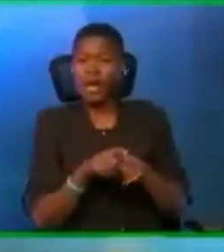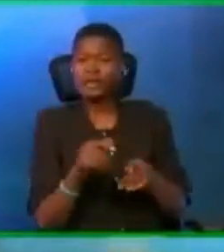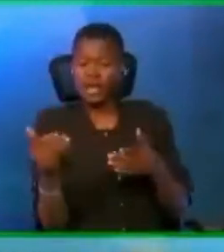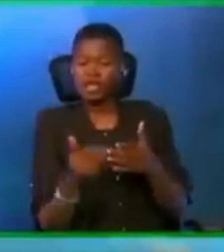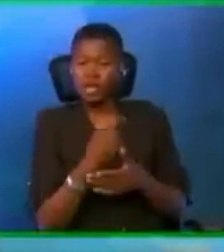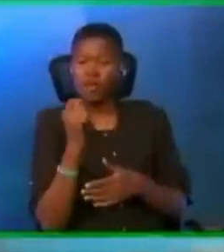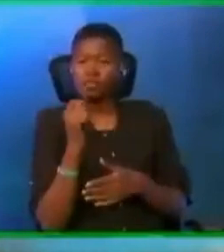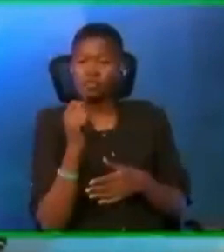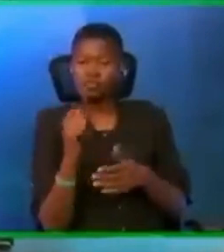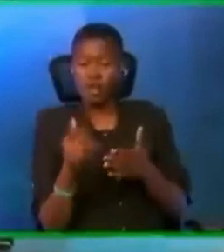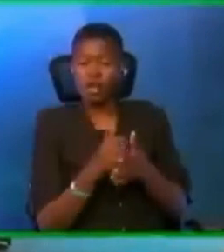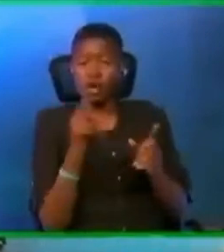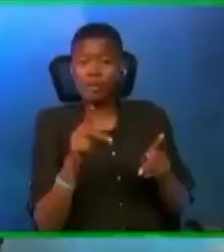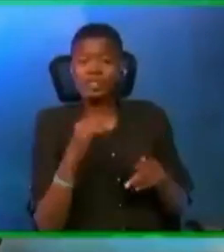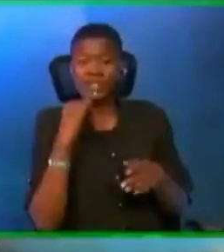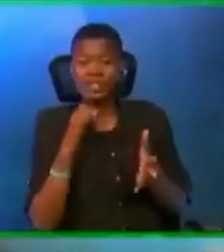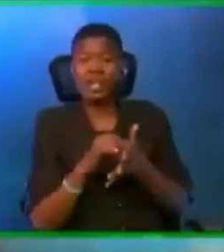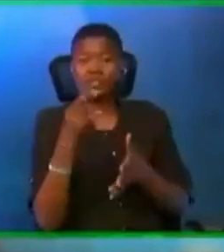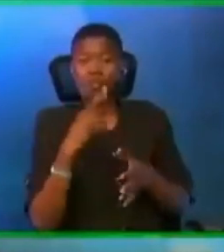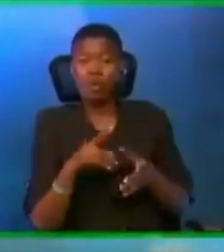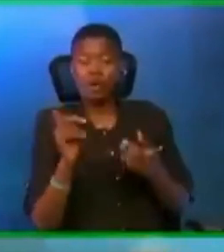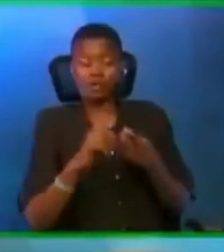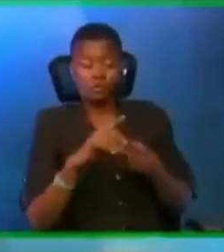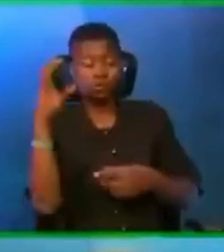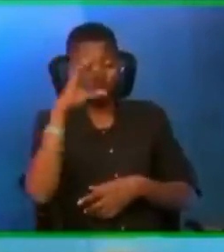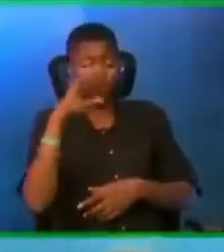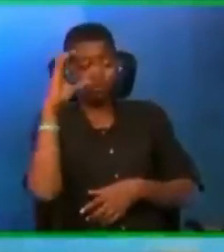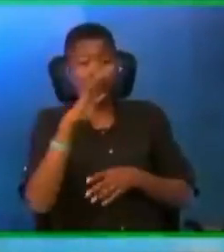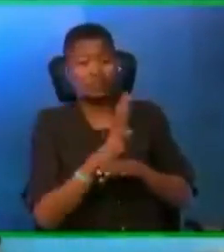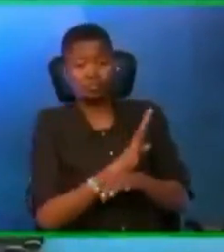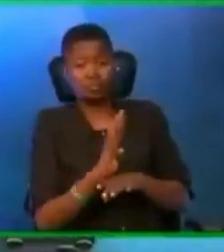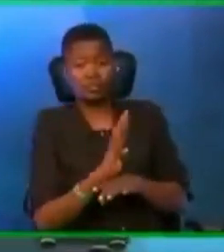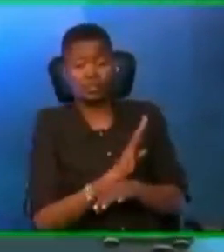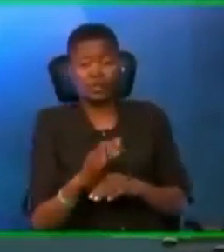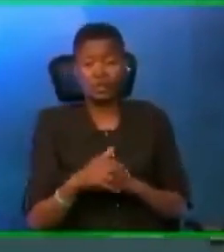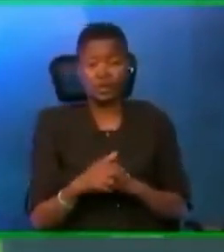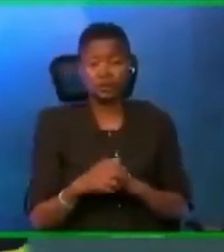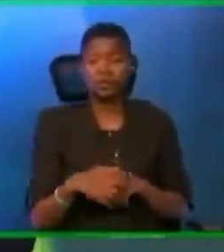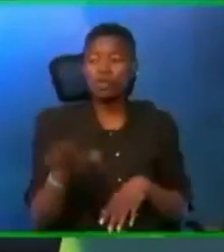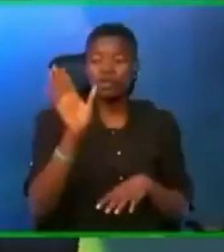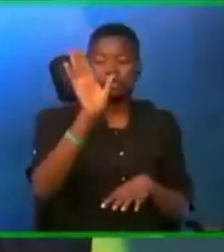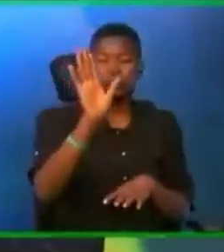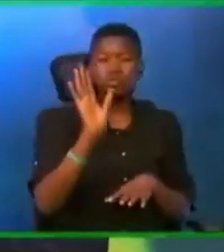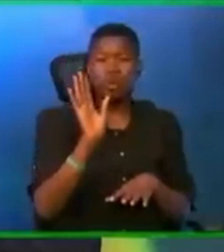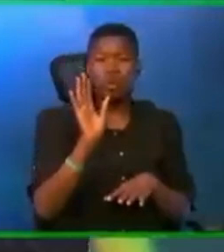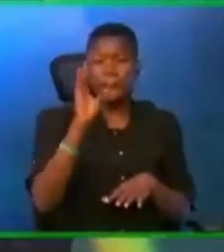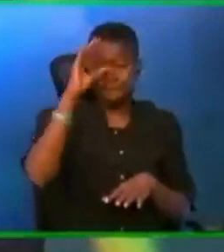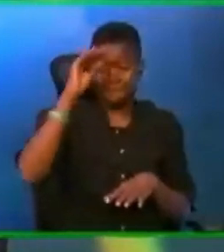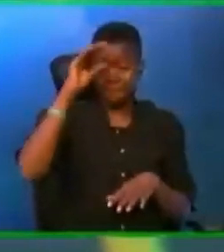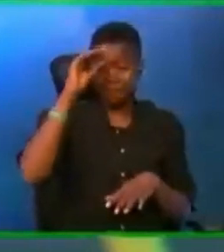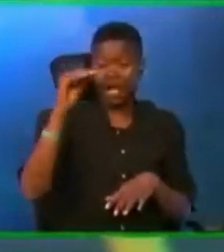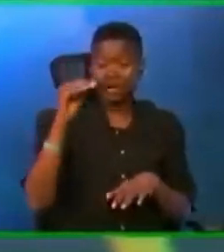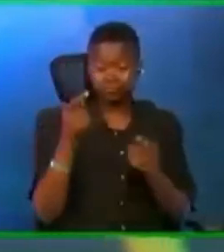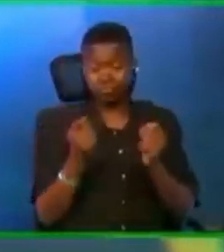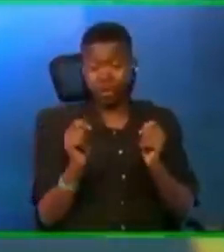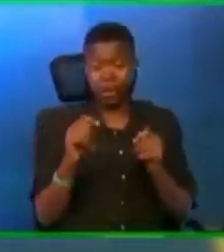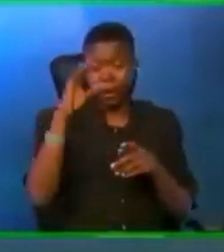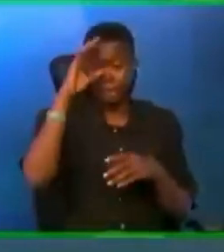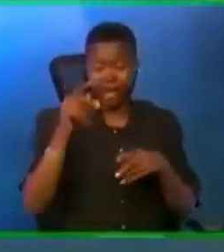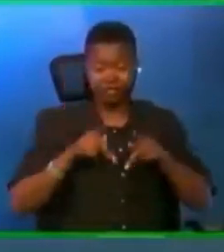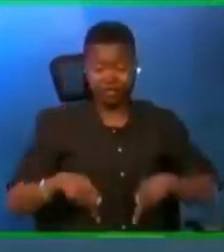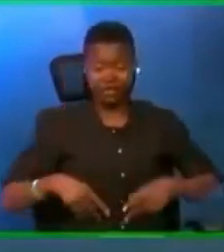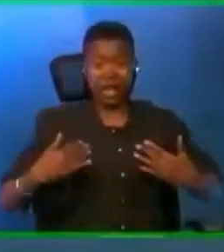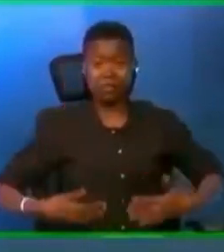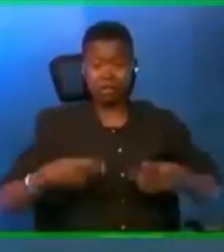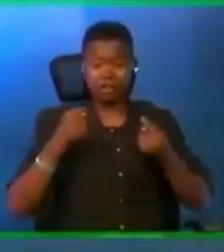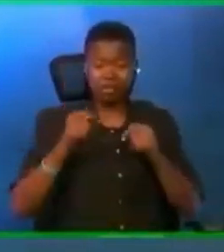into searching business. You see, and your carnal attempts, your cerebral attempts to set out matters